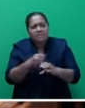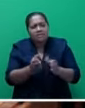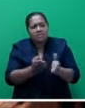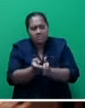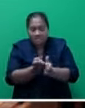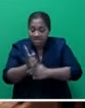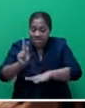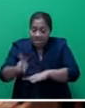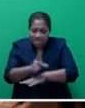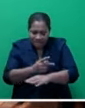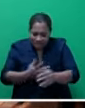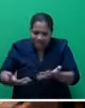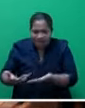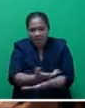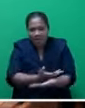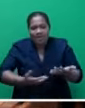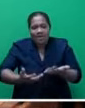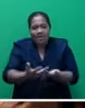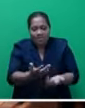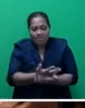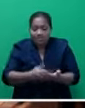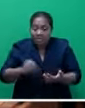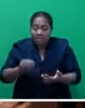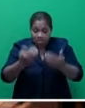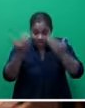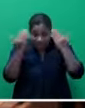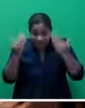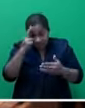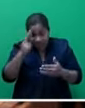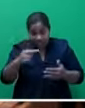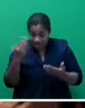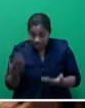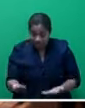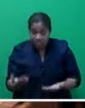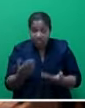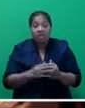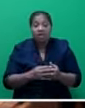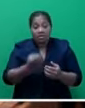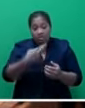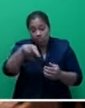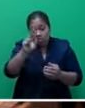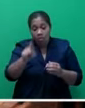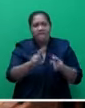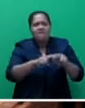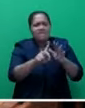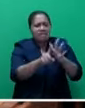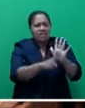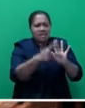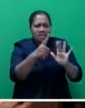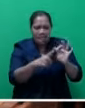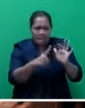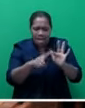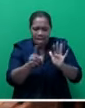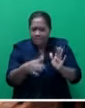and Pacific Dialogue. Mr. Speaker Sir, the Honourable Rofilipe Tuisawau has